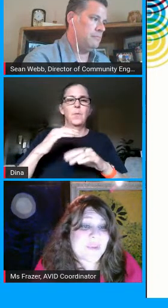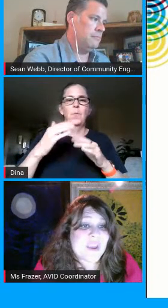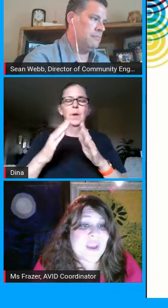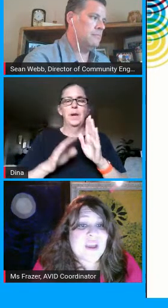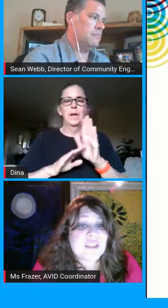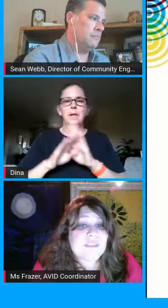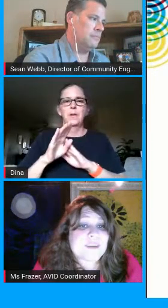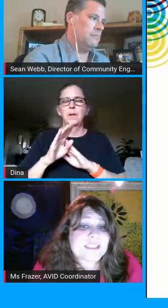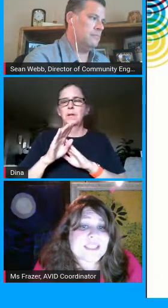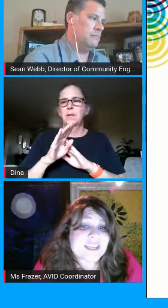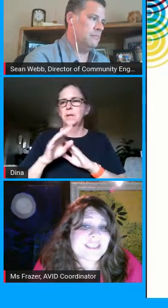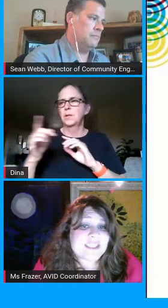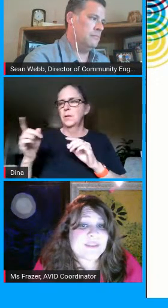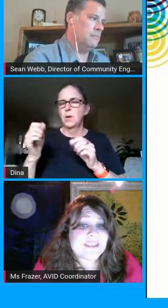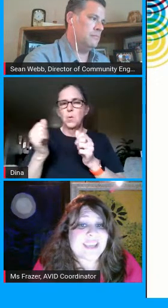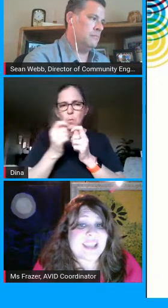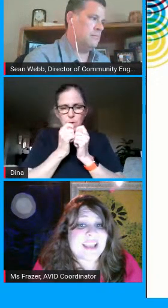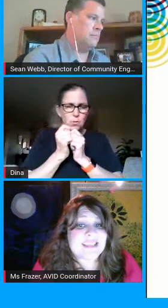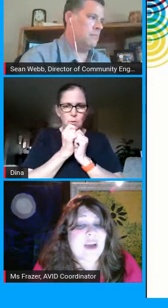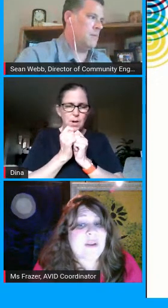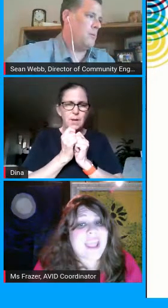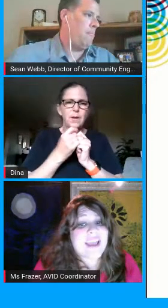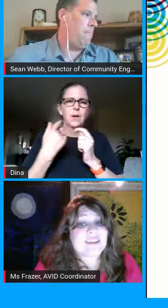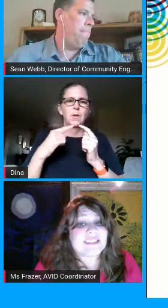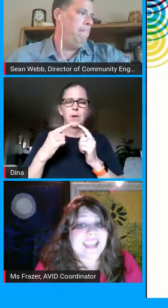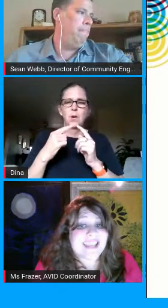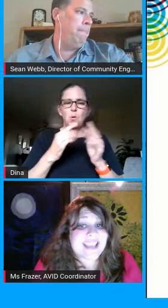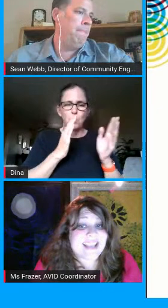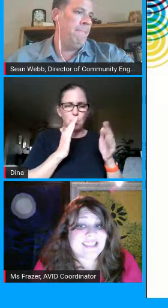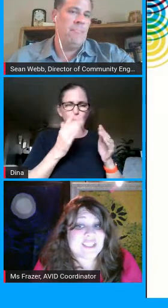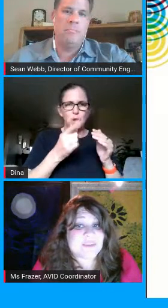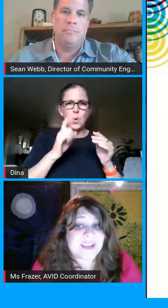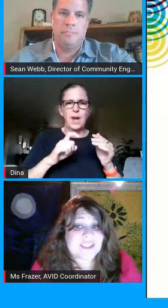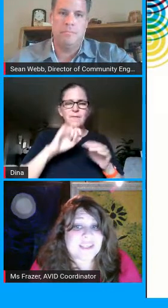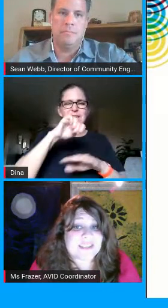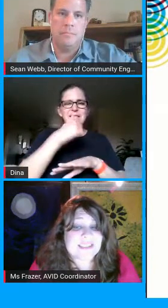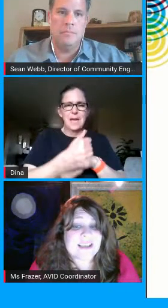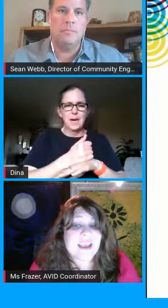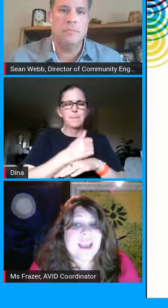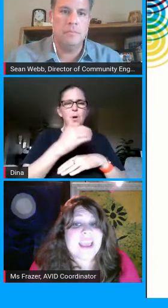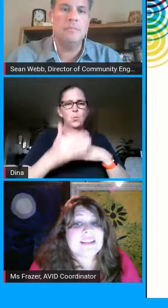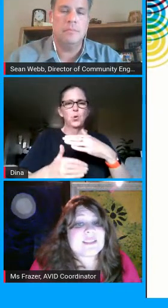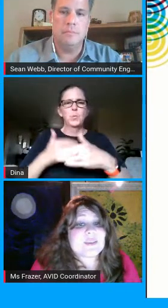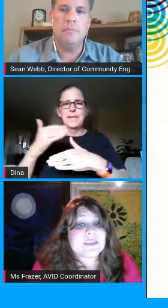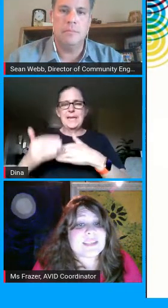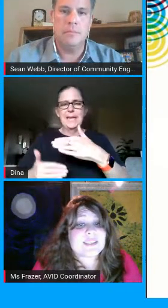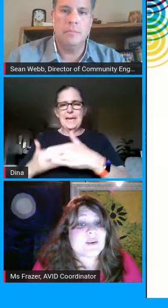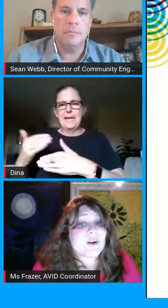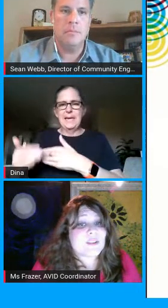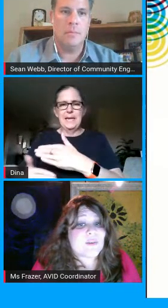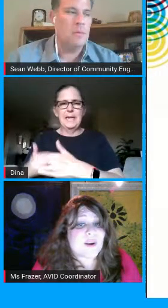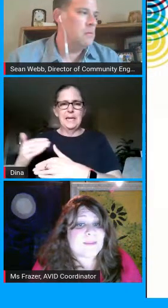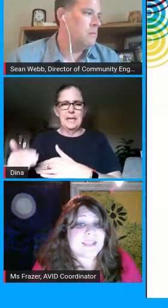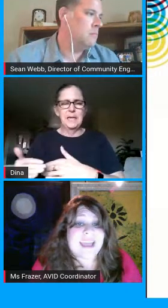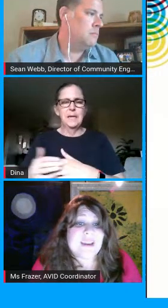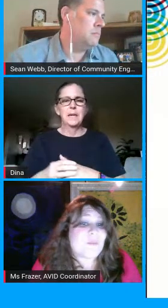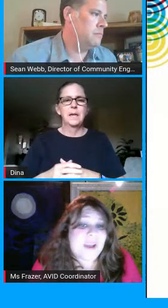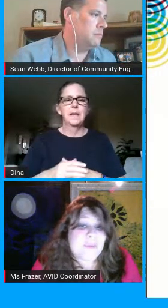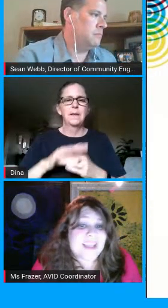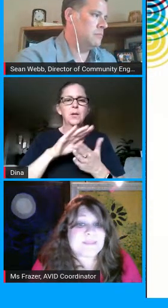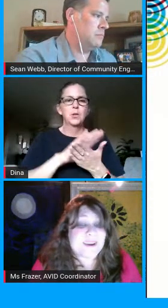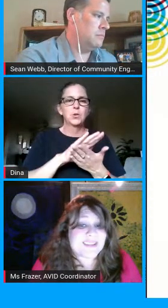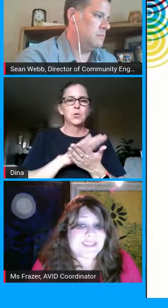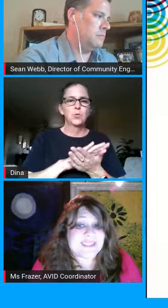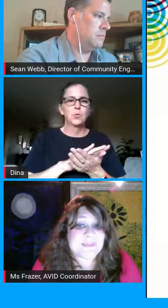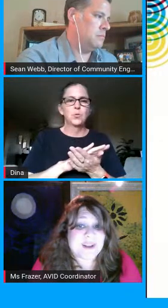together the first suggested routine is how to handle day-to-day situations in schools these are called norms and